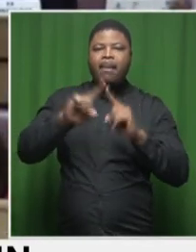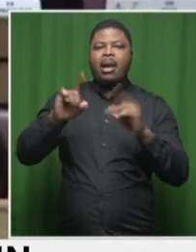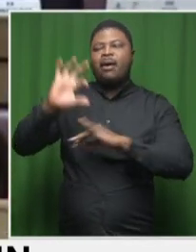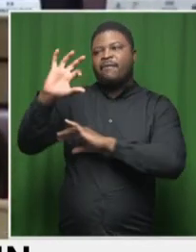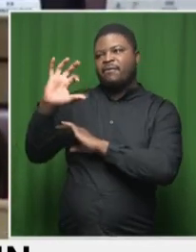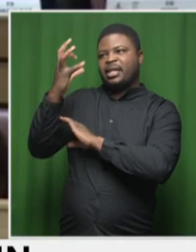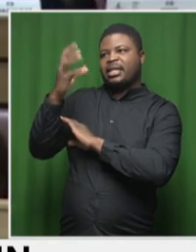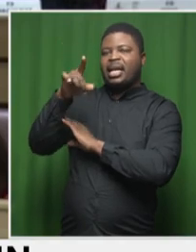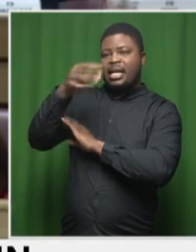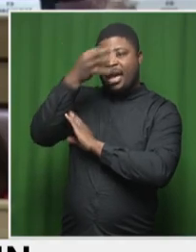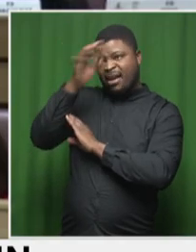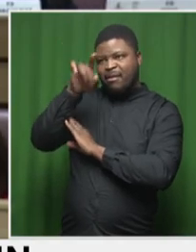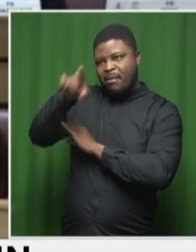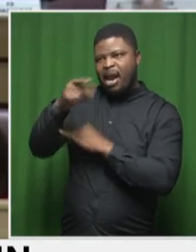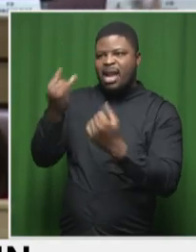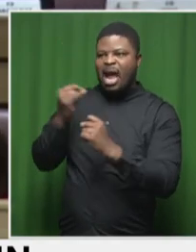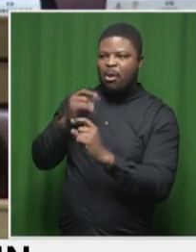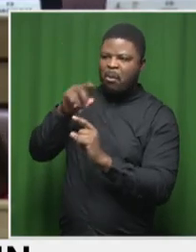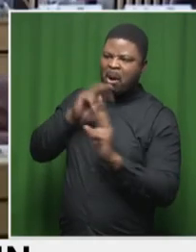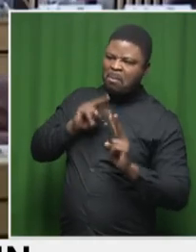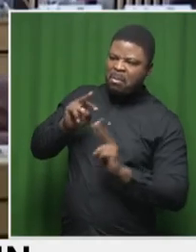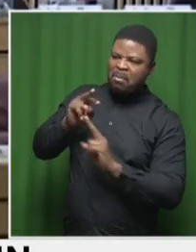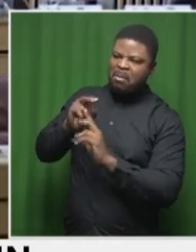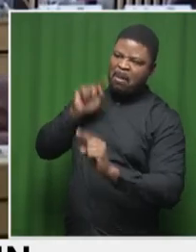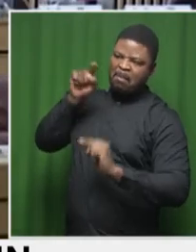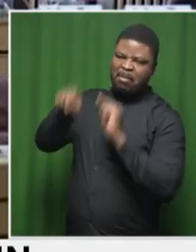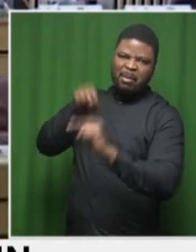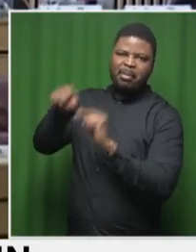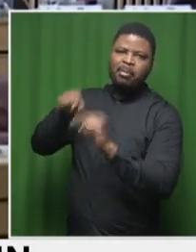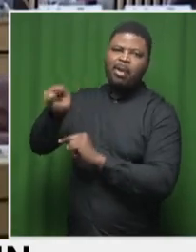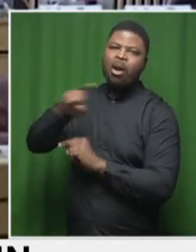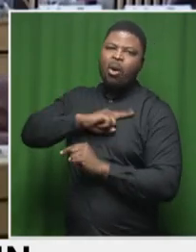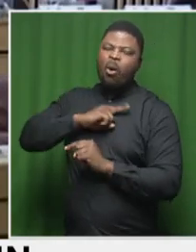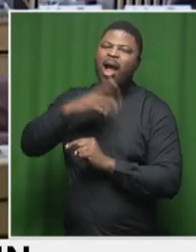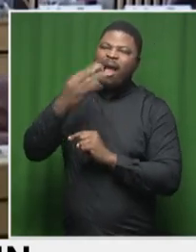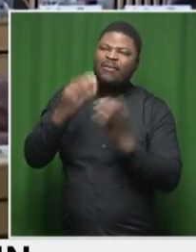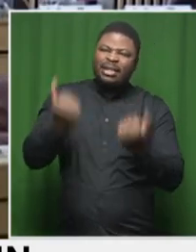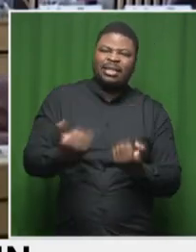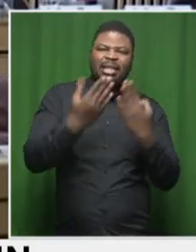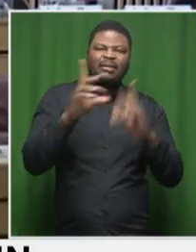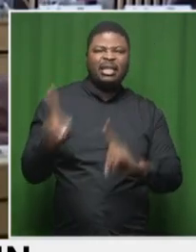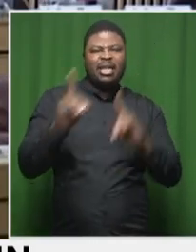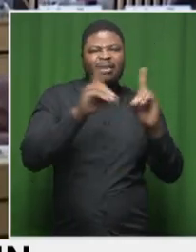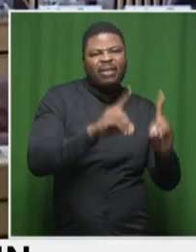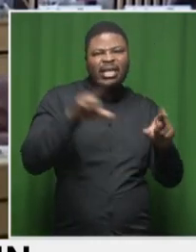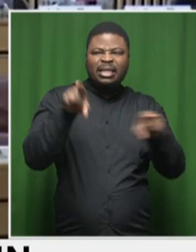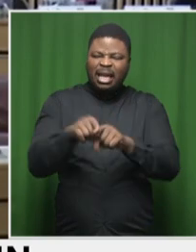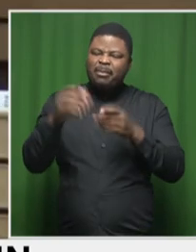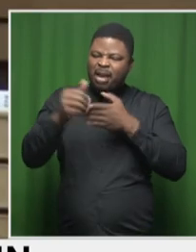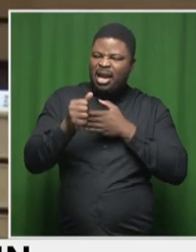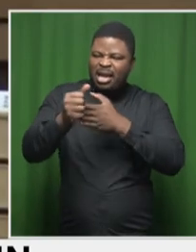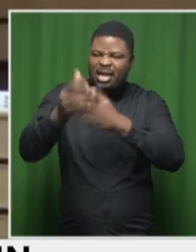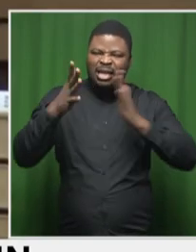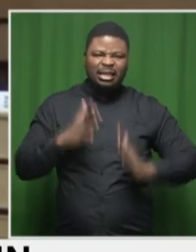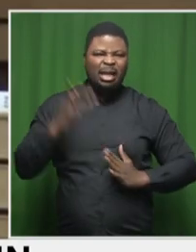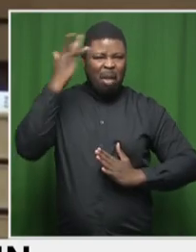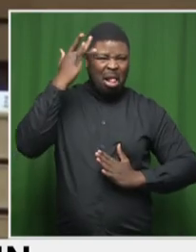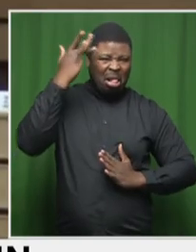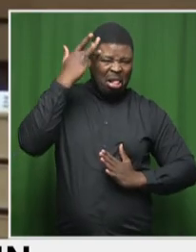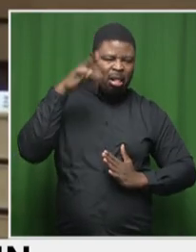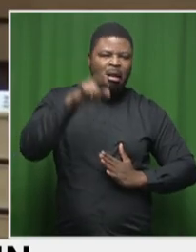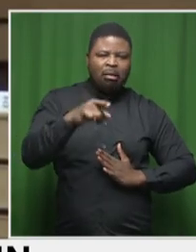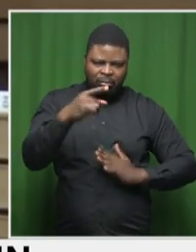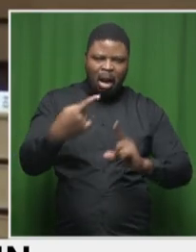government under scrutiny after it has experienced a number of service delivery and leadership challenges as well. The question is how